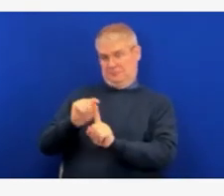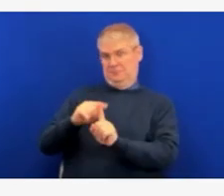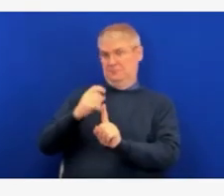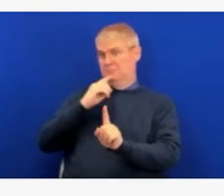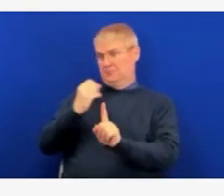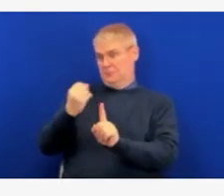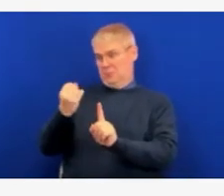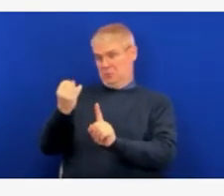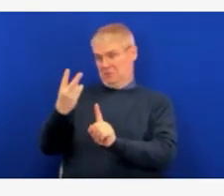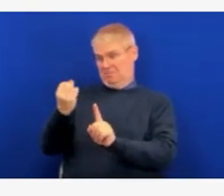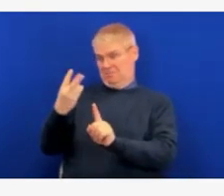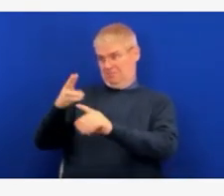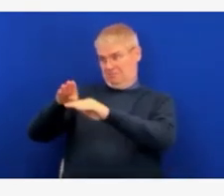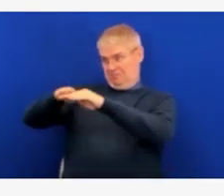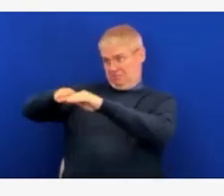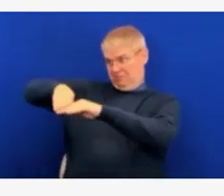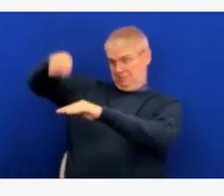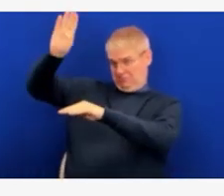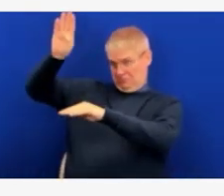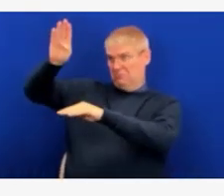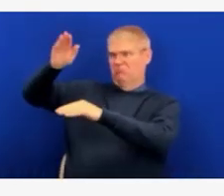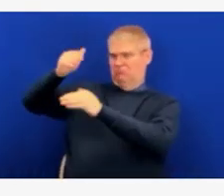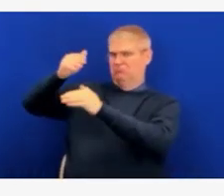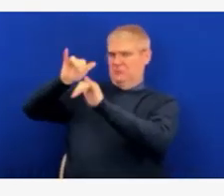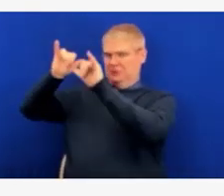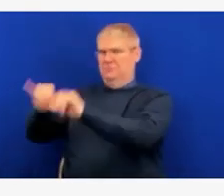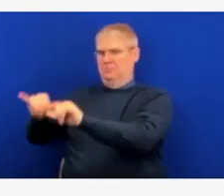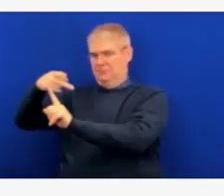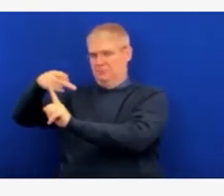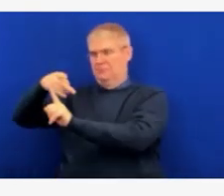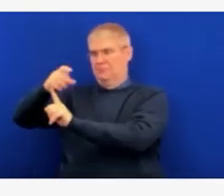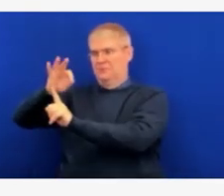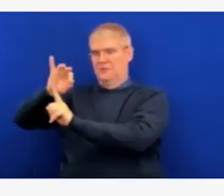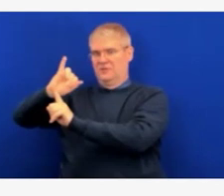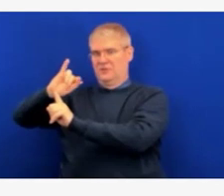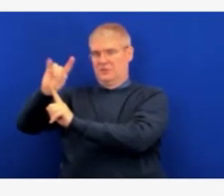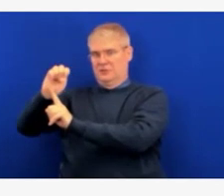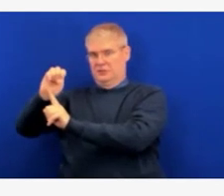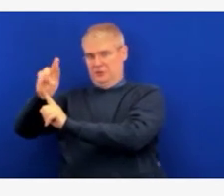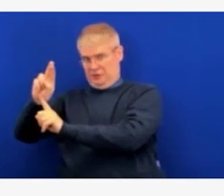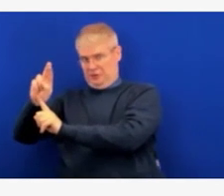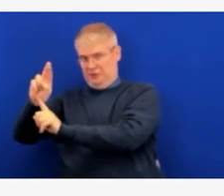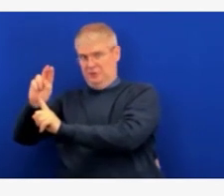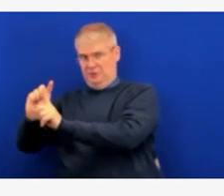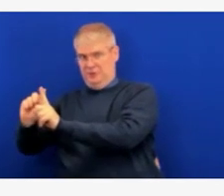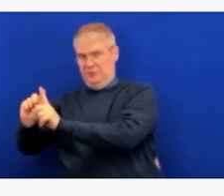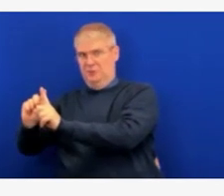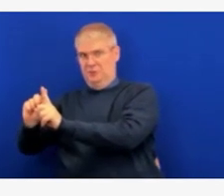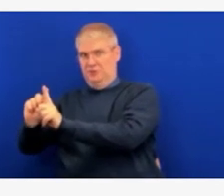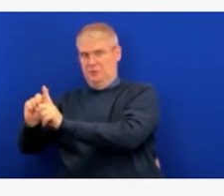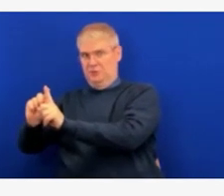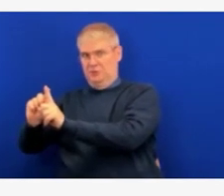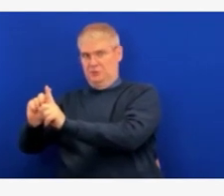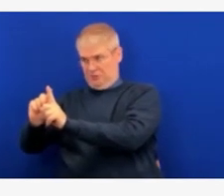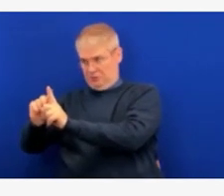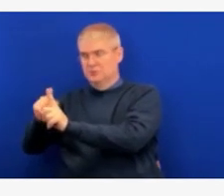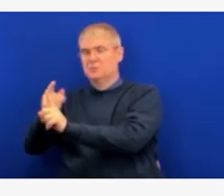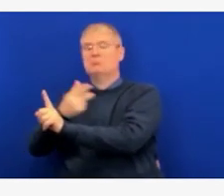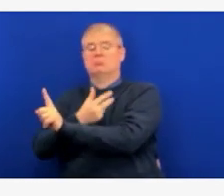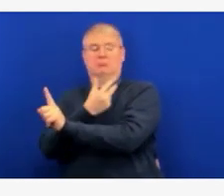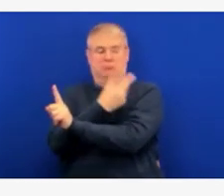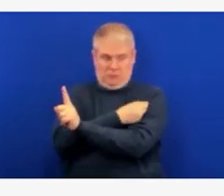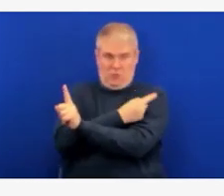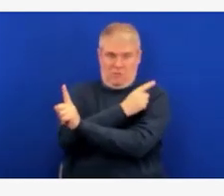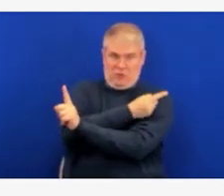the two doses are administered at least 21 days apart. However, the pediatric vaccine for 5 to 11-year-olds is a different